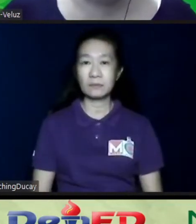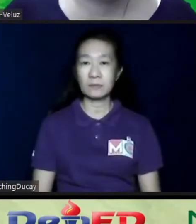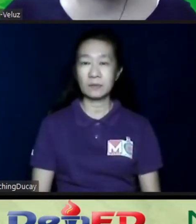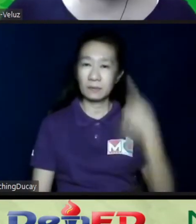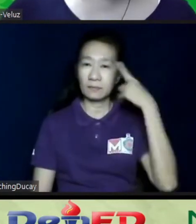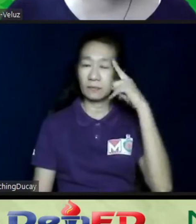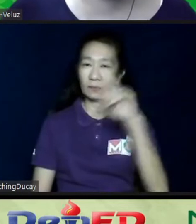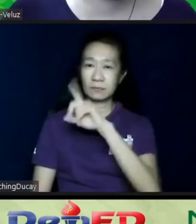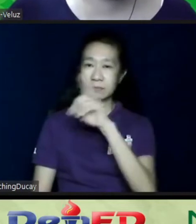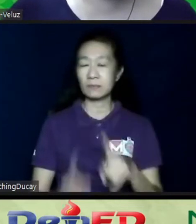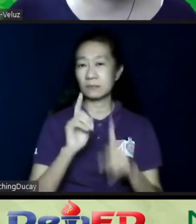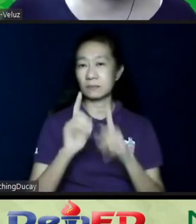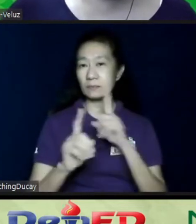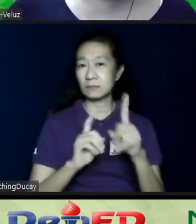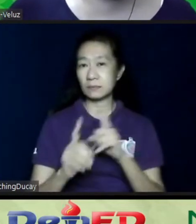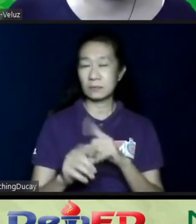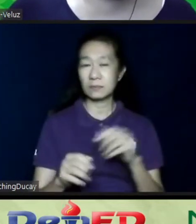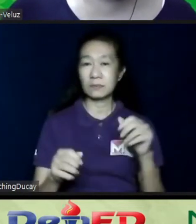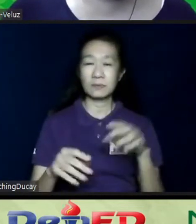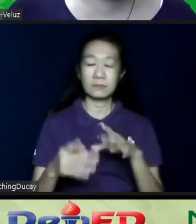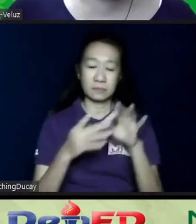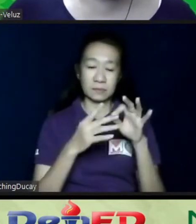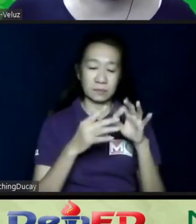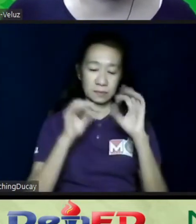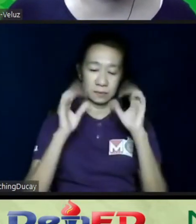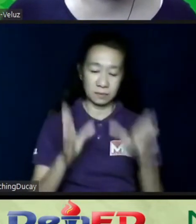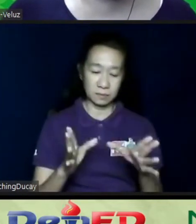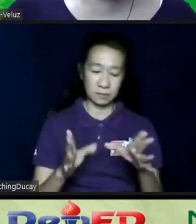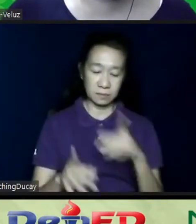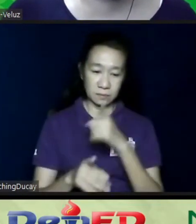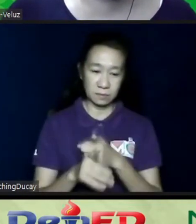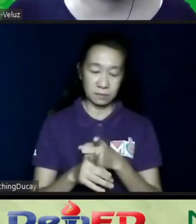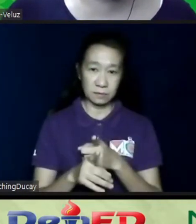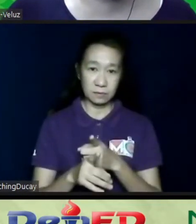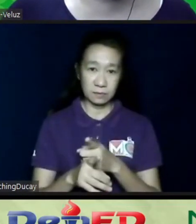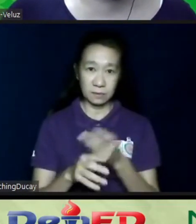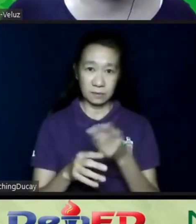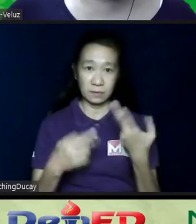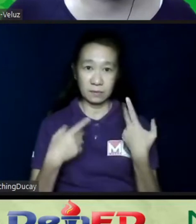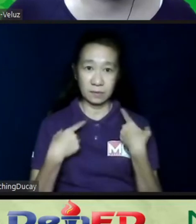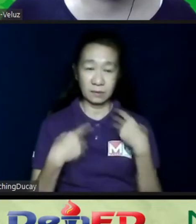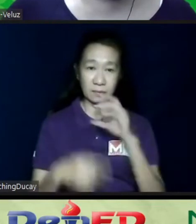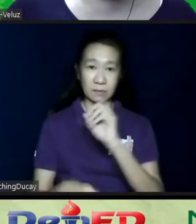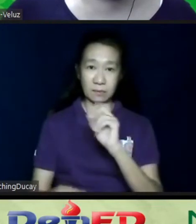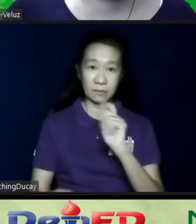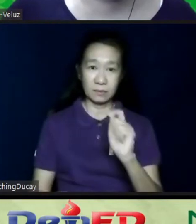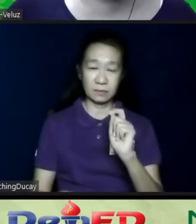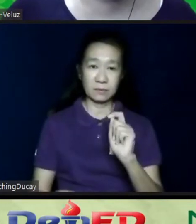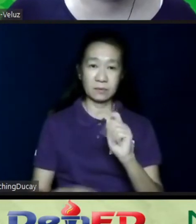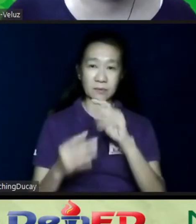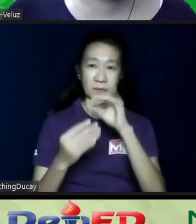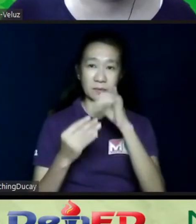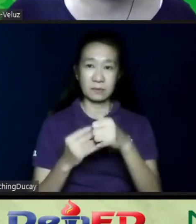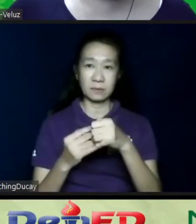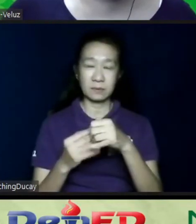with the SPED teachers. In fact, we've had our OTs in Project Teach in Mandaluyong